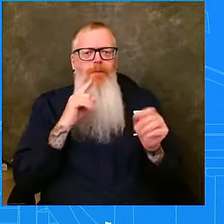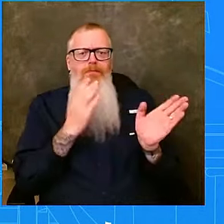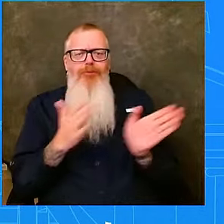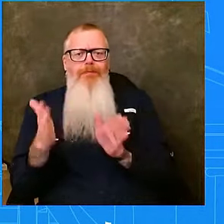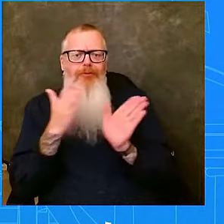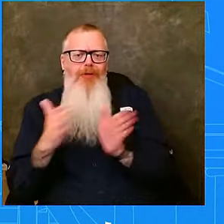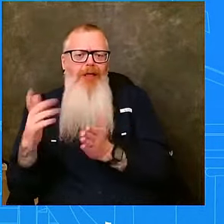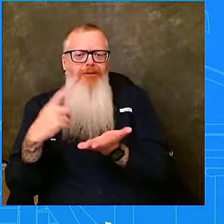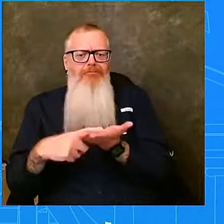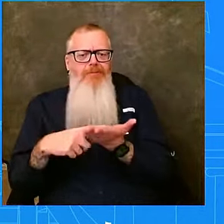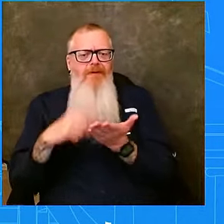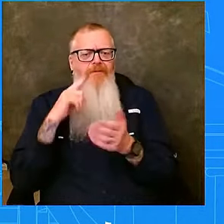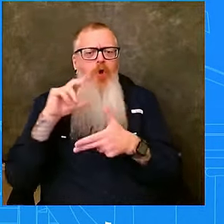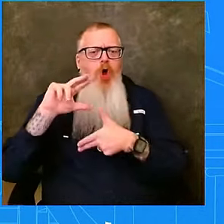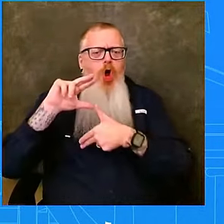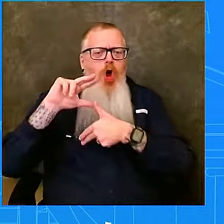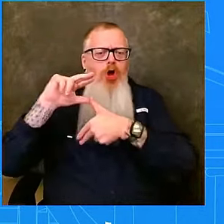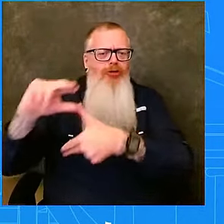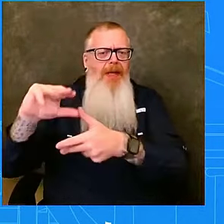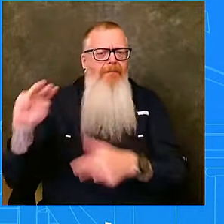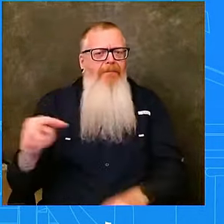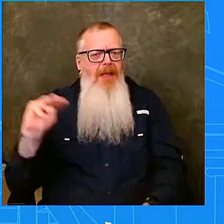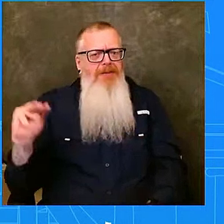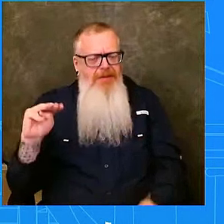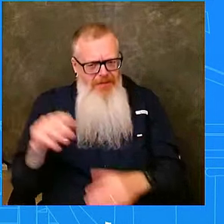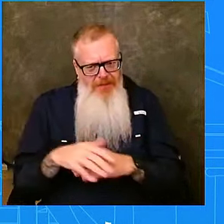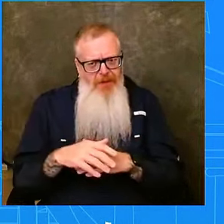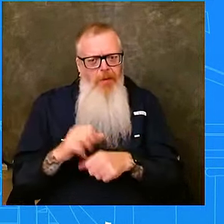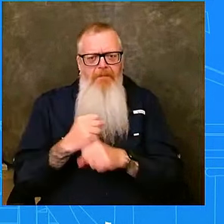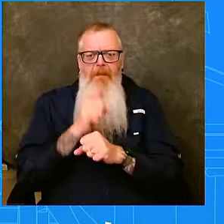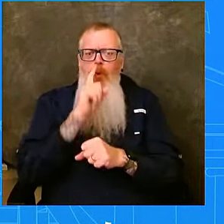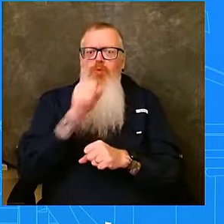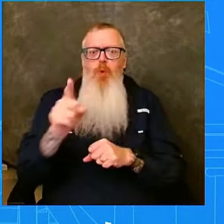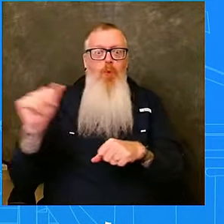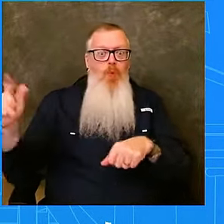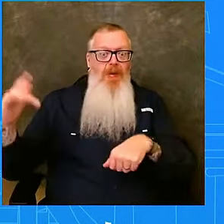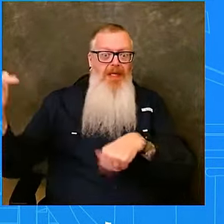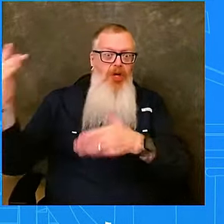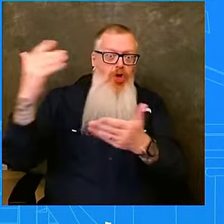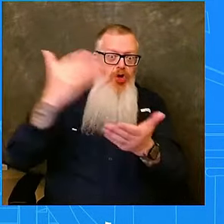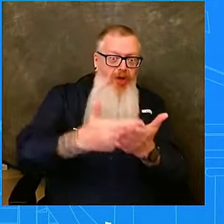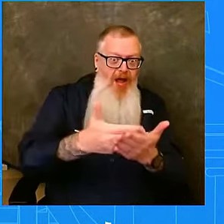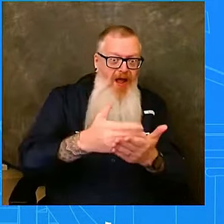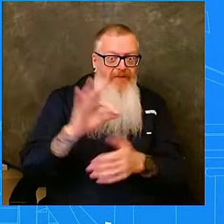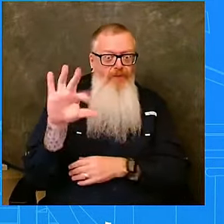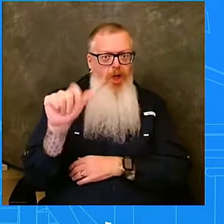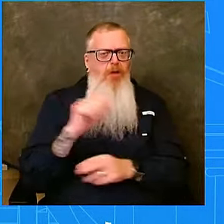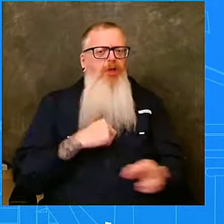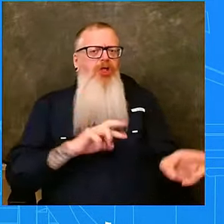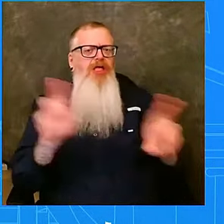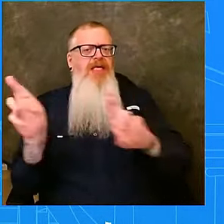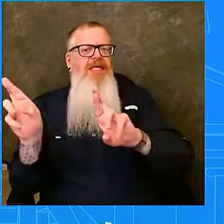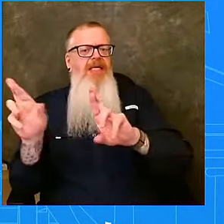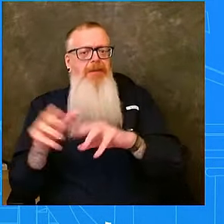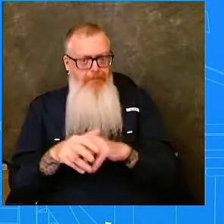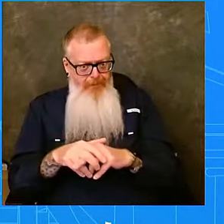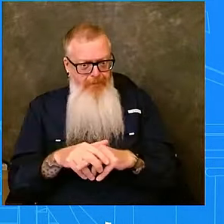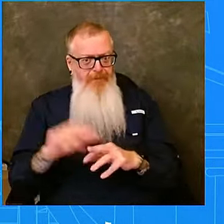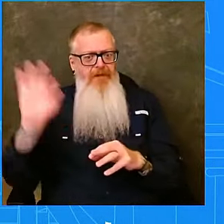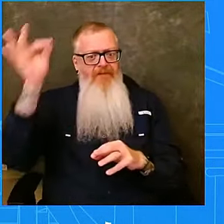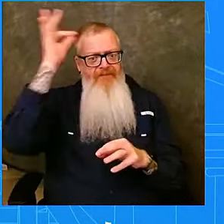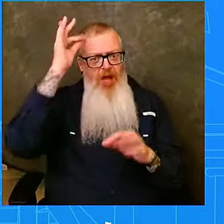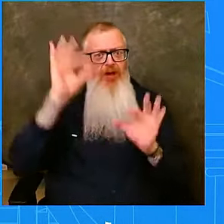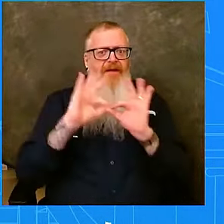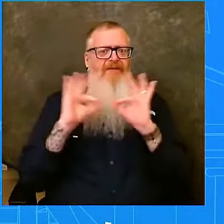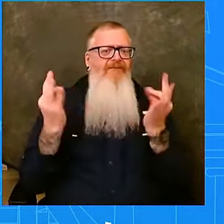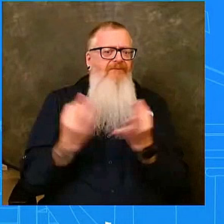to make landfall in Florida. The entire federal family is leaning forward for Milton's